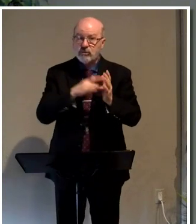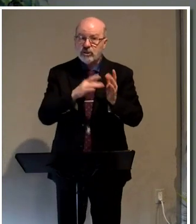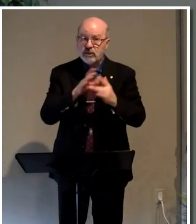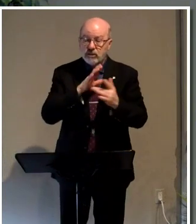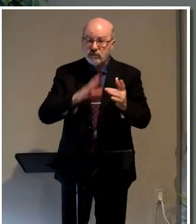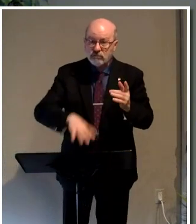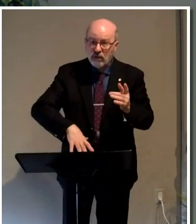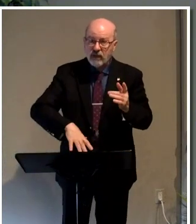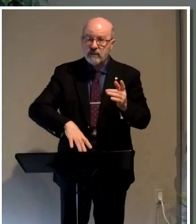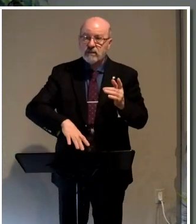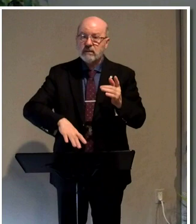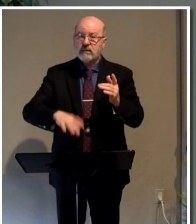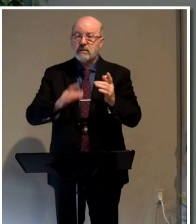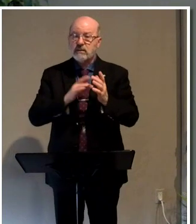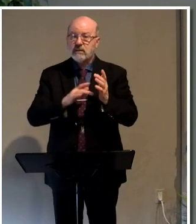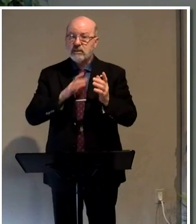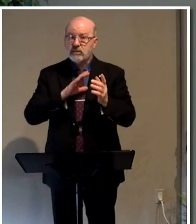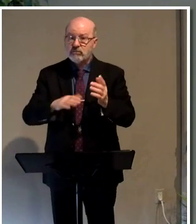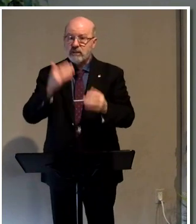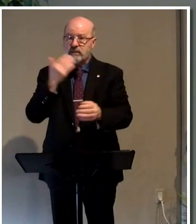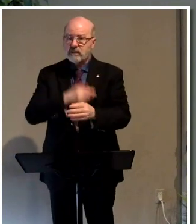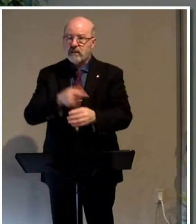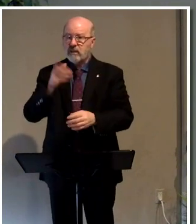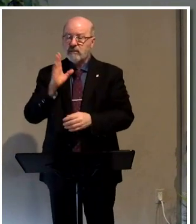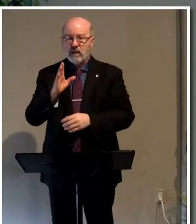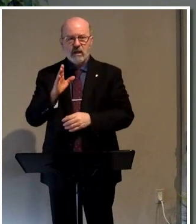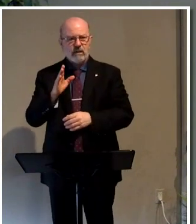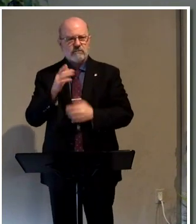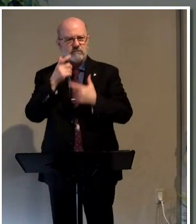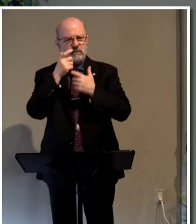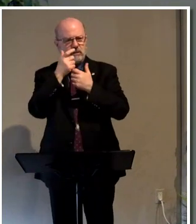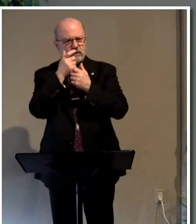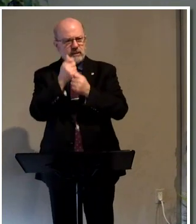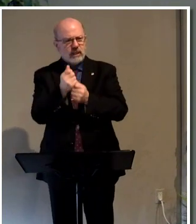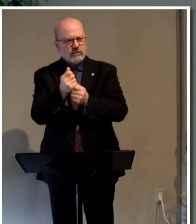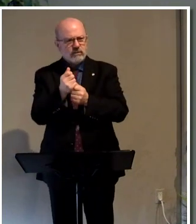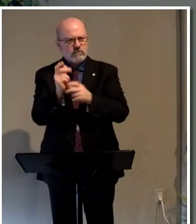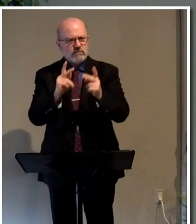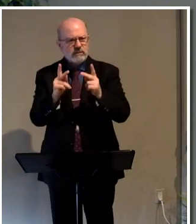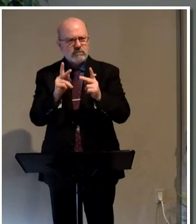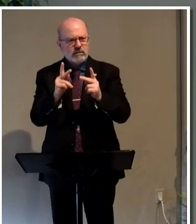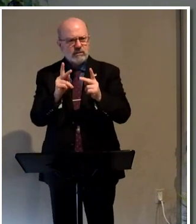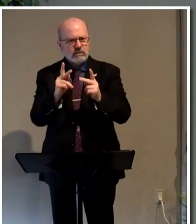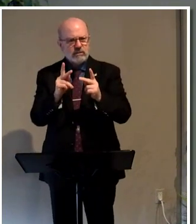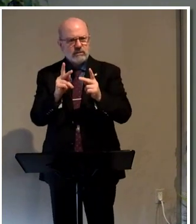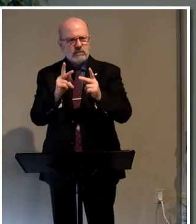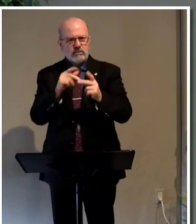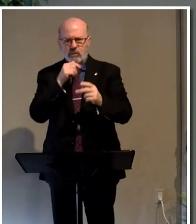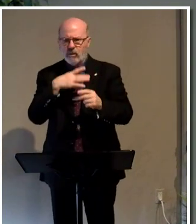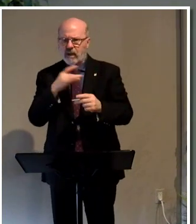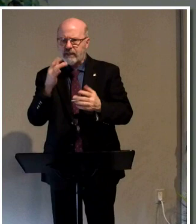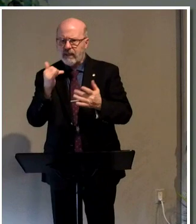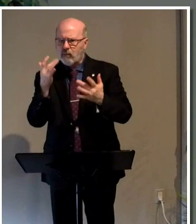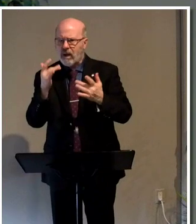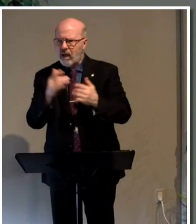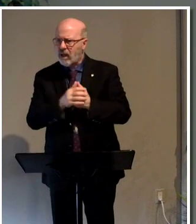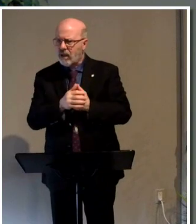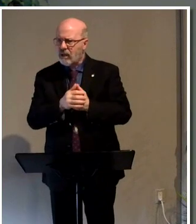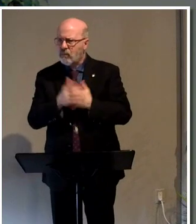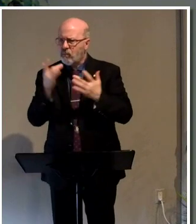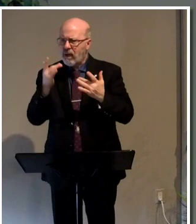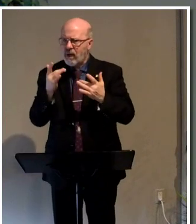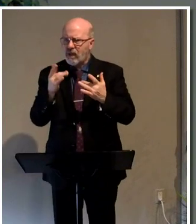along the lines of Jesus Christ, the Son of God? It's interesting that that's challenging for some people to take. Why is that? Why